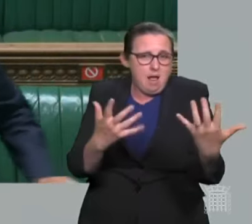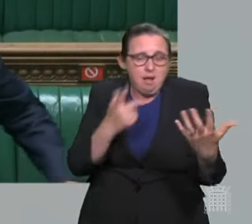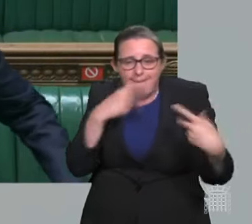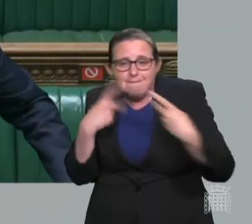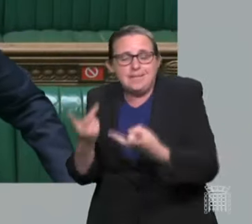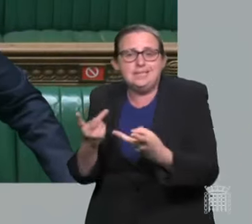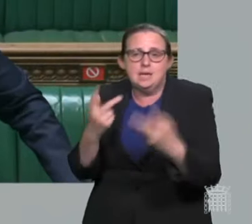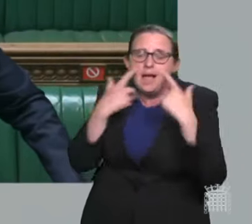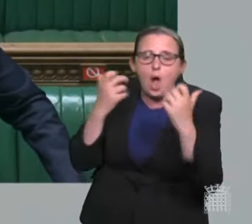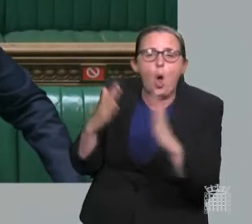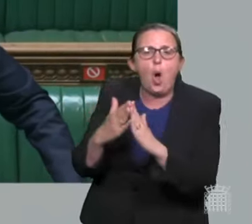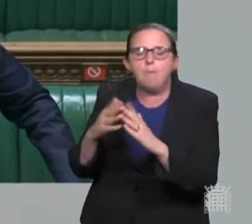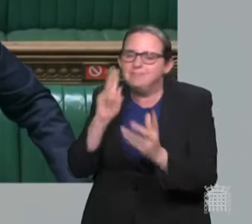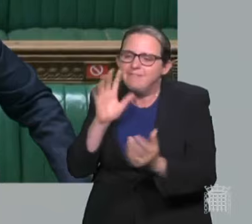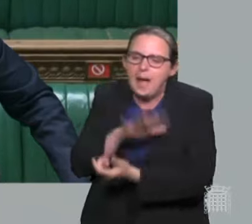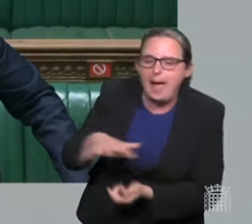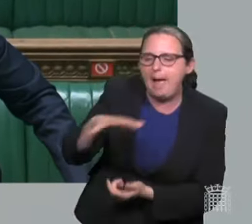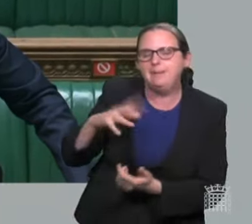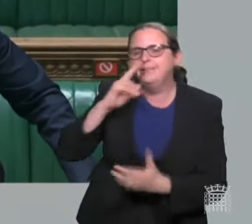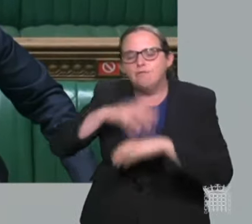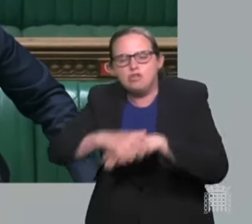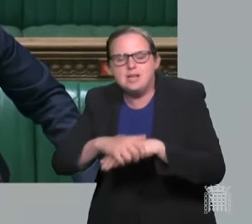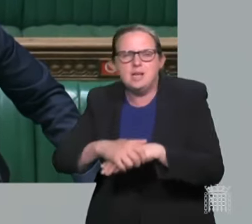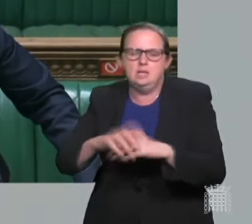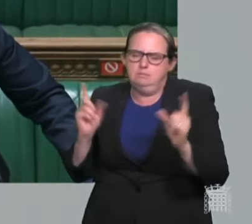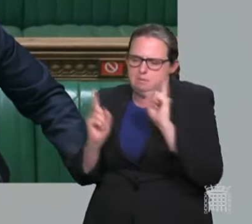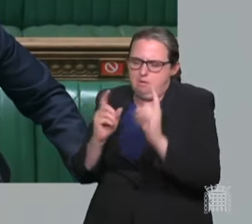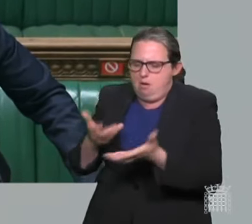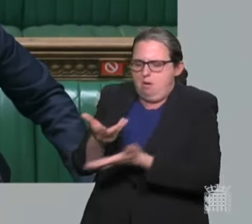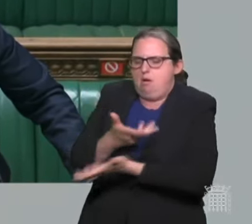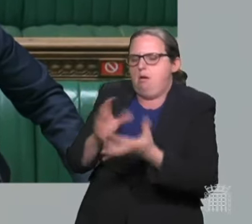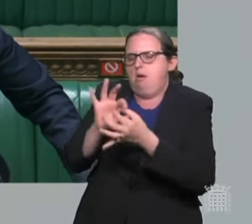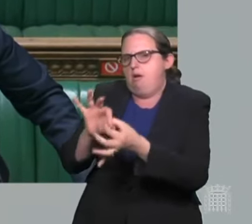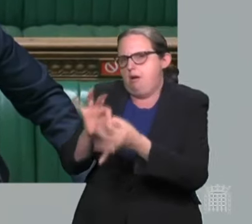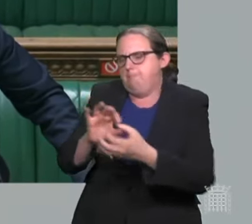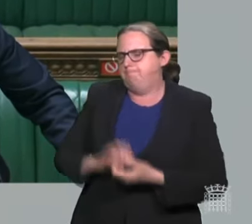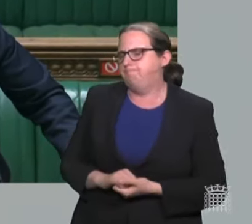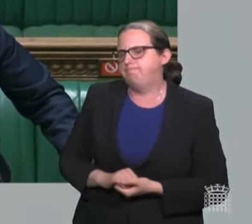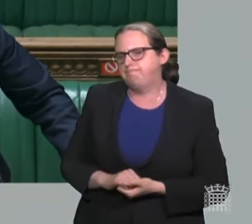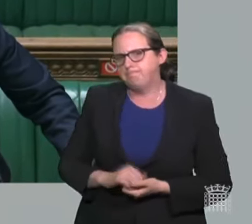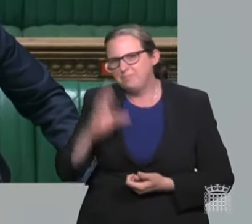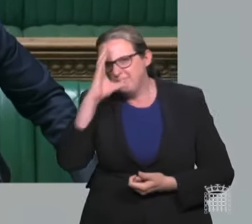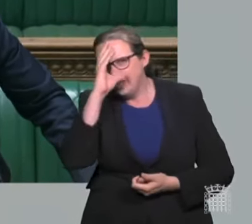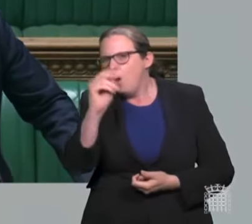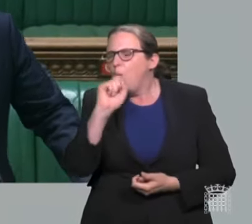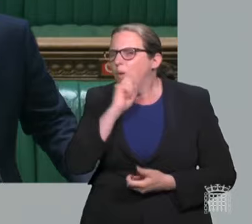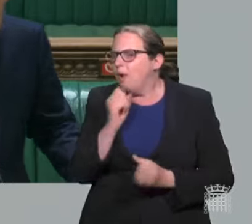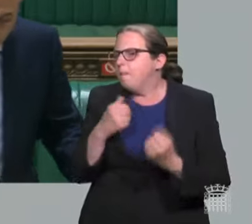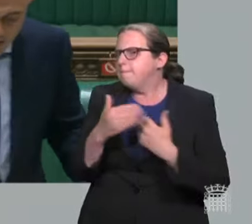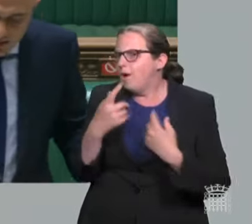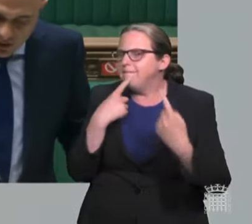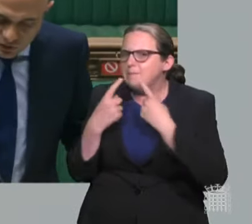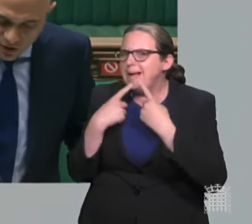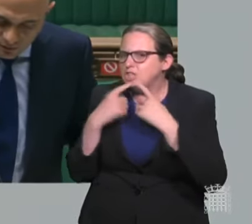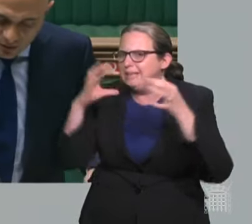Mr Speaker, Ministers will provide further statements this week on self-isolation for fully vaccinated people, including